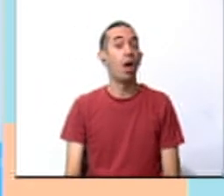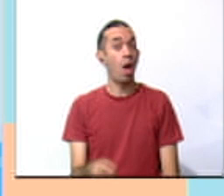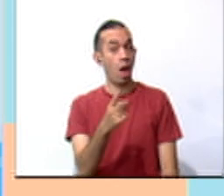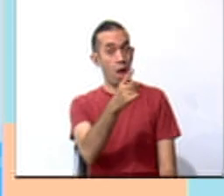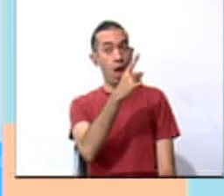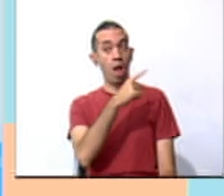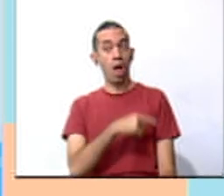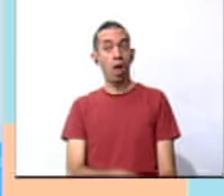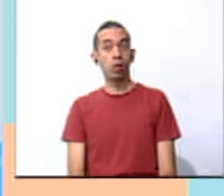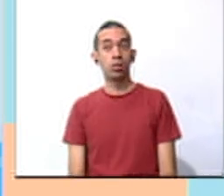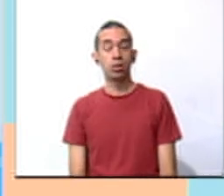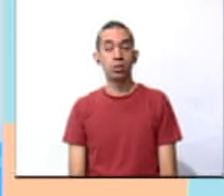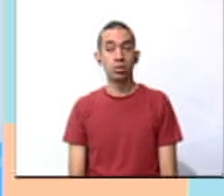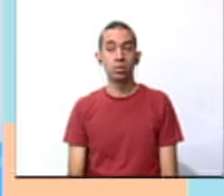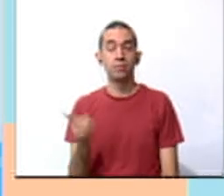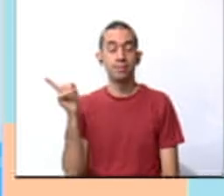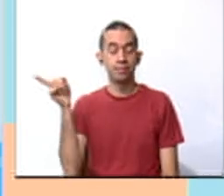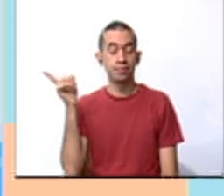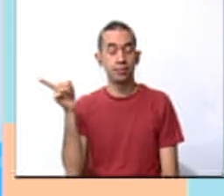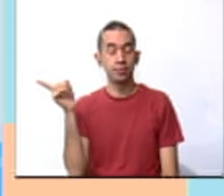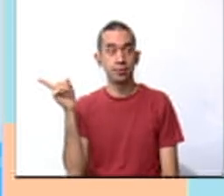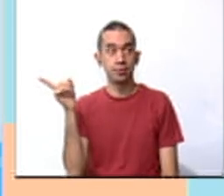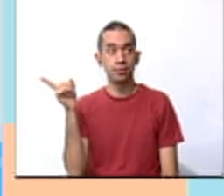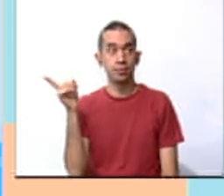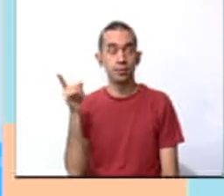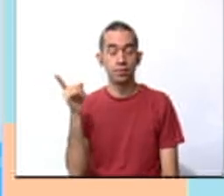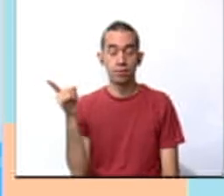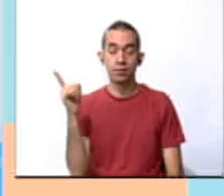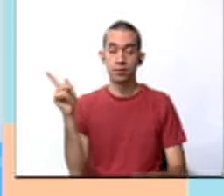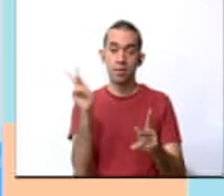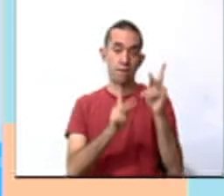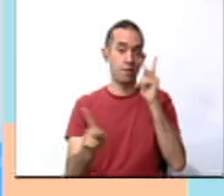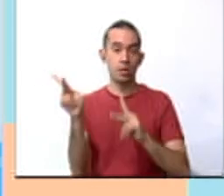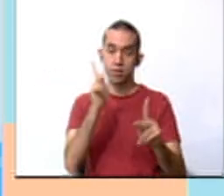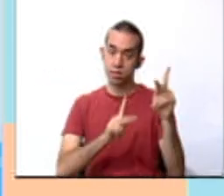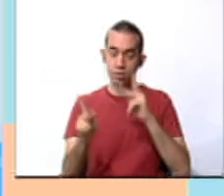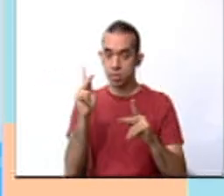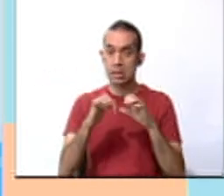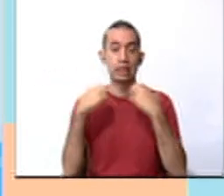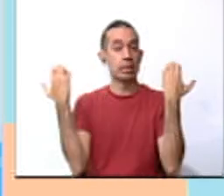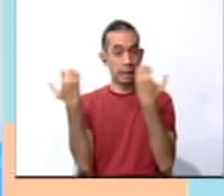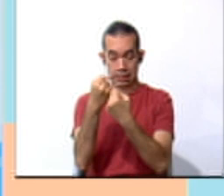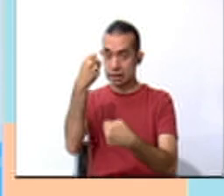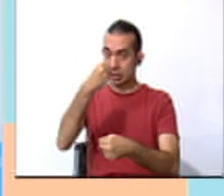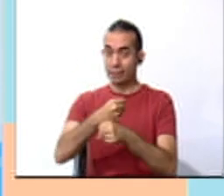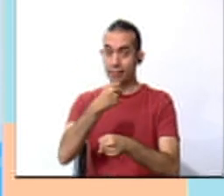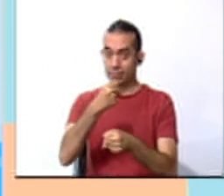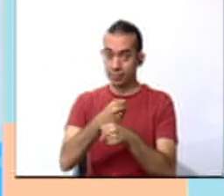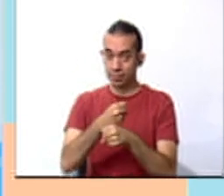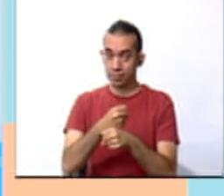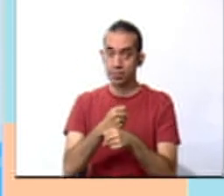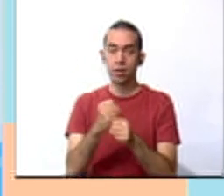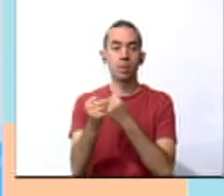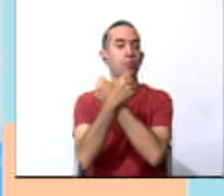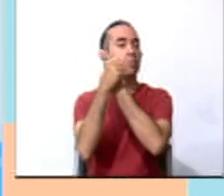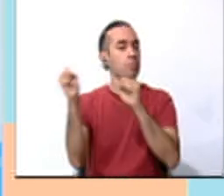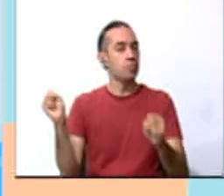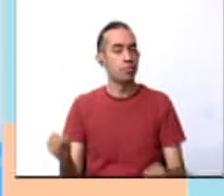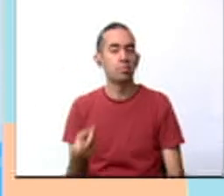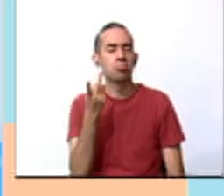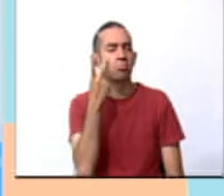We have some people from the rescue team. Let's see what they have to say.